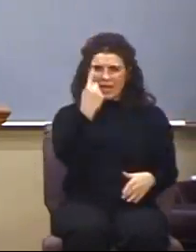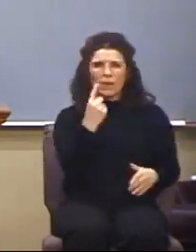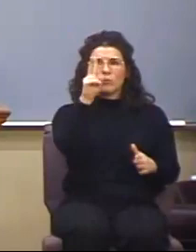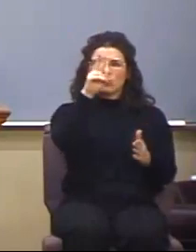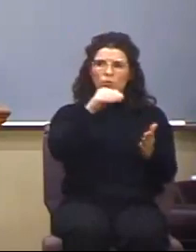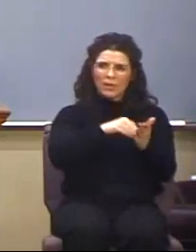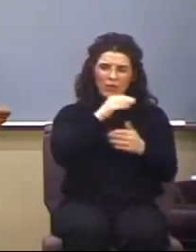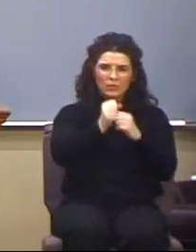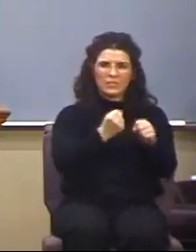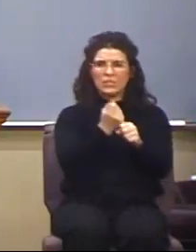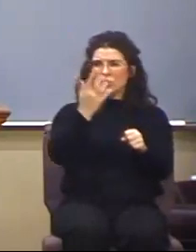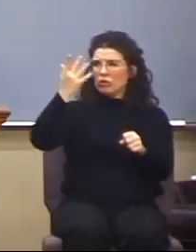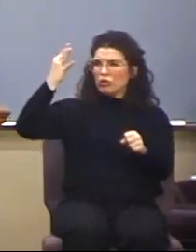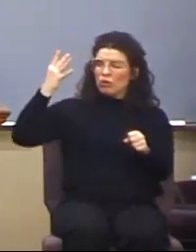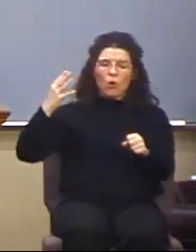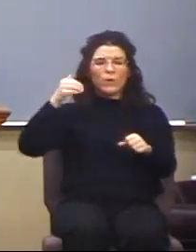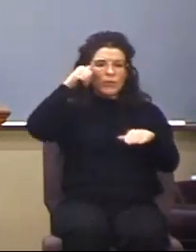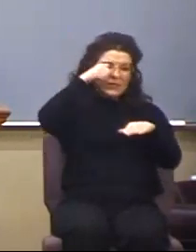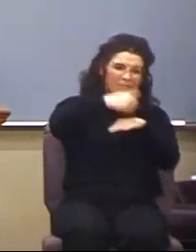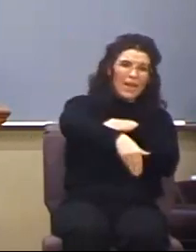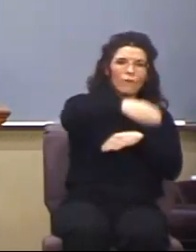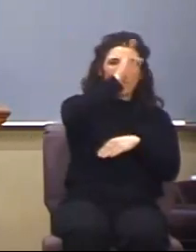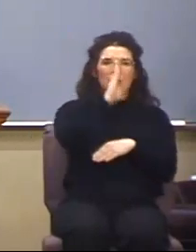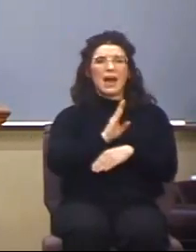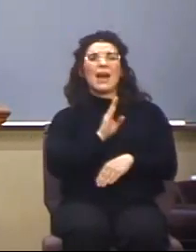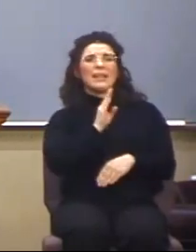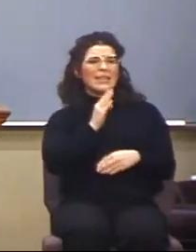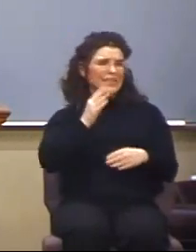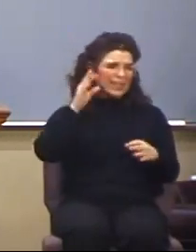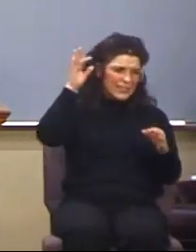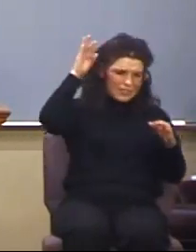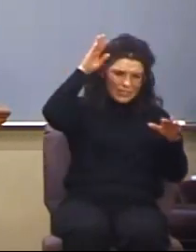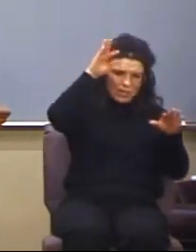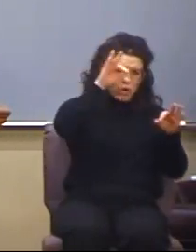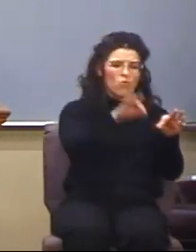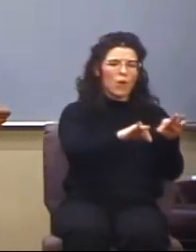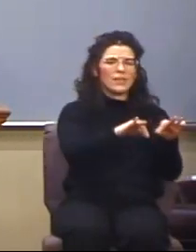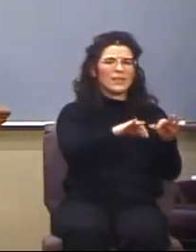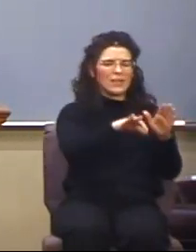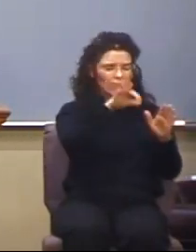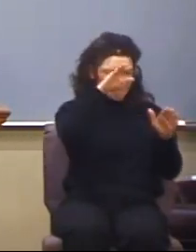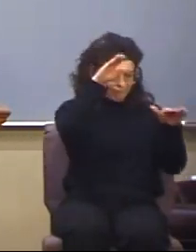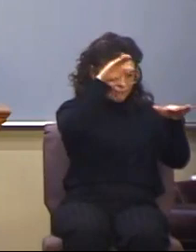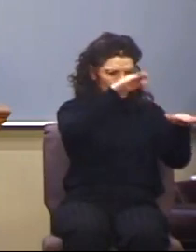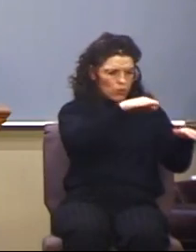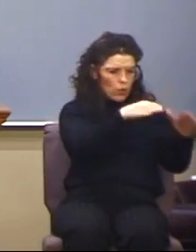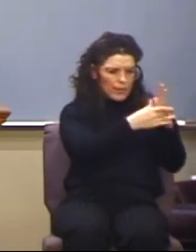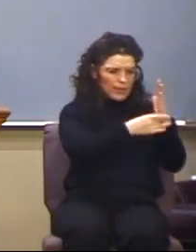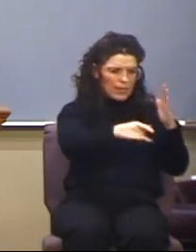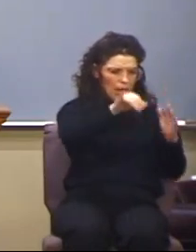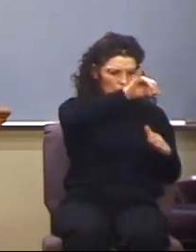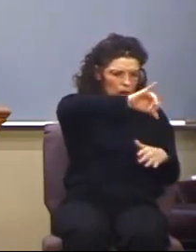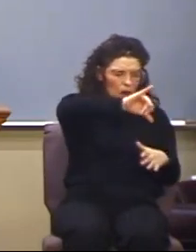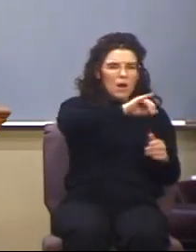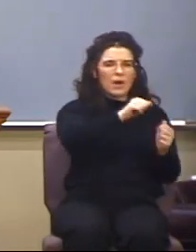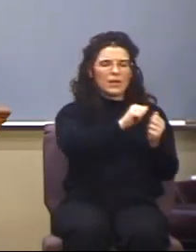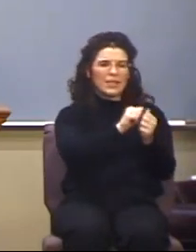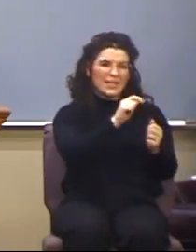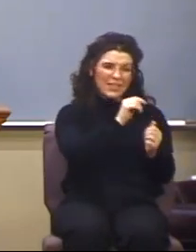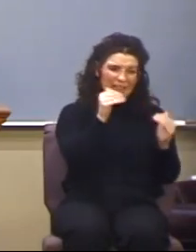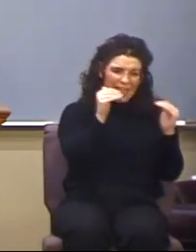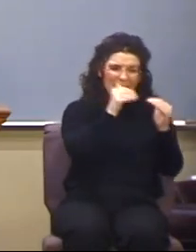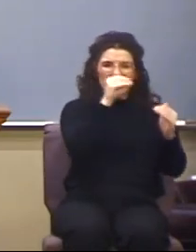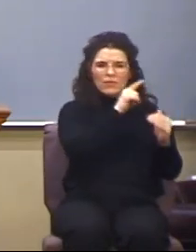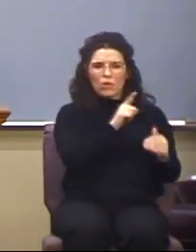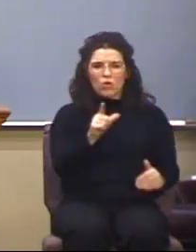was sent from God. He is the anointed. He is the Lord. The spirit of God will lead the prophets